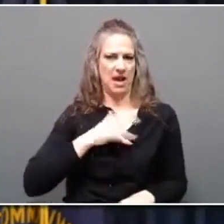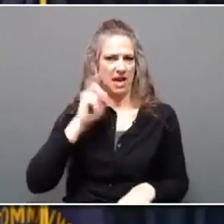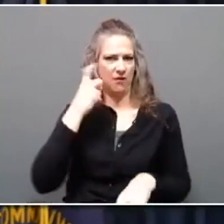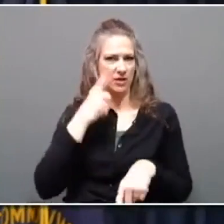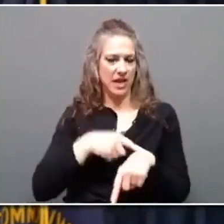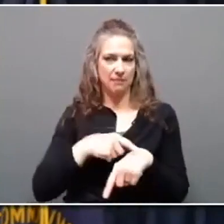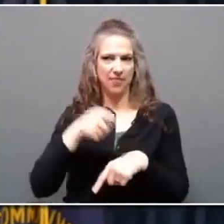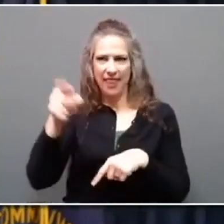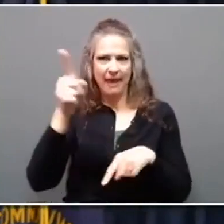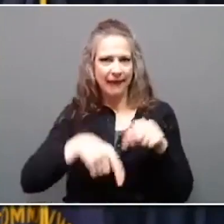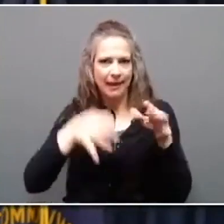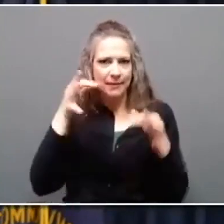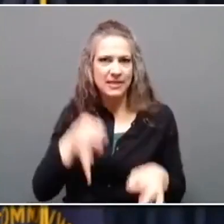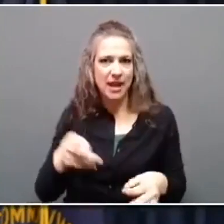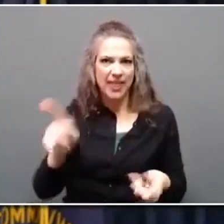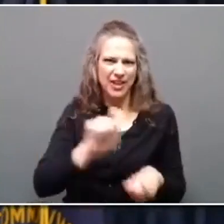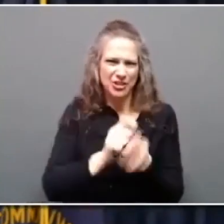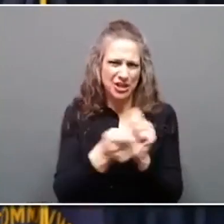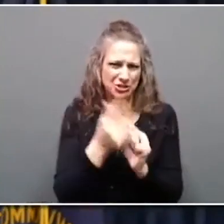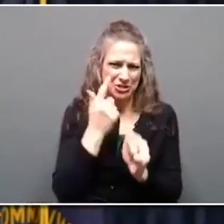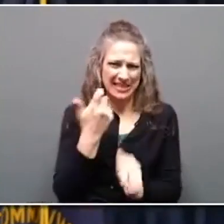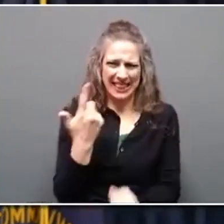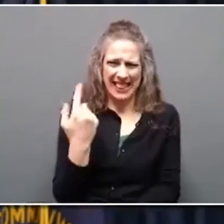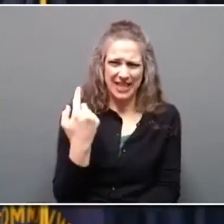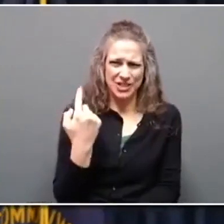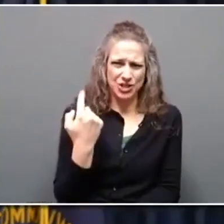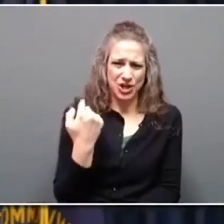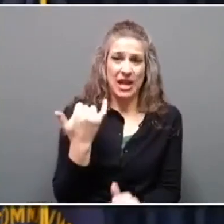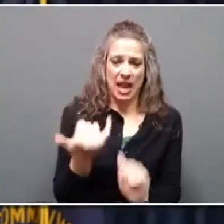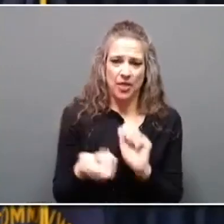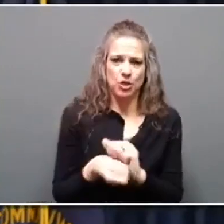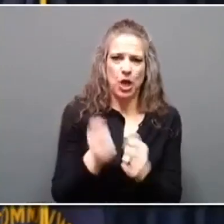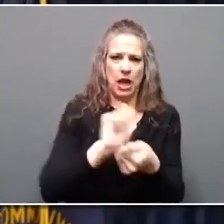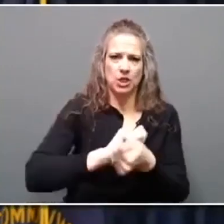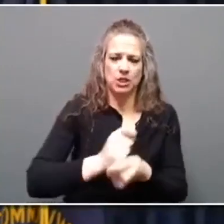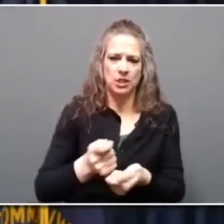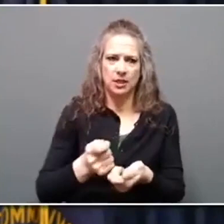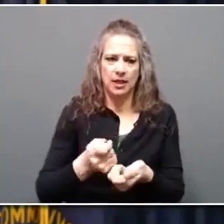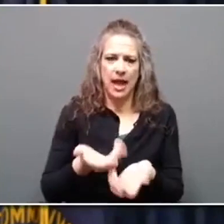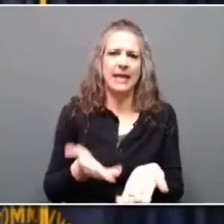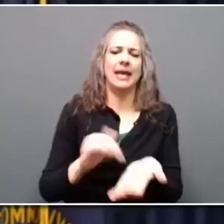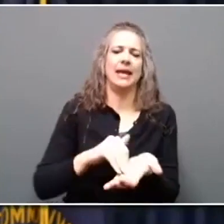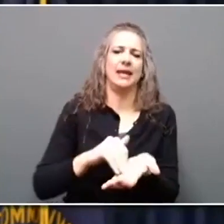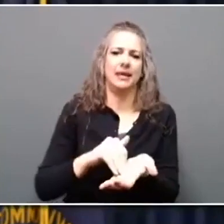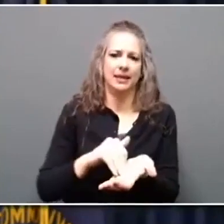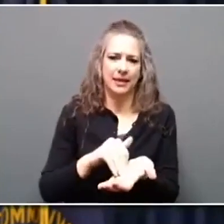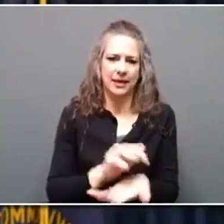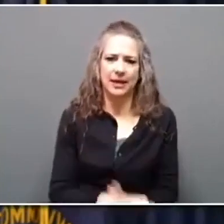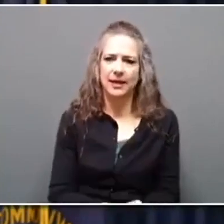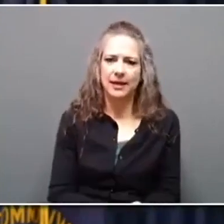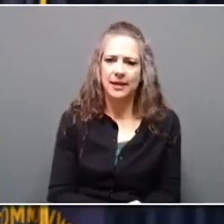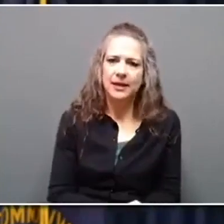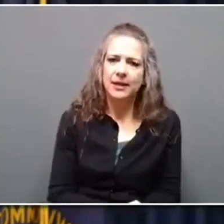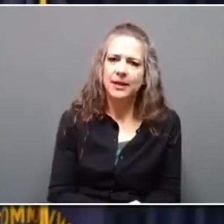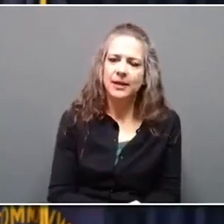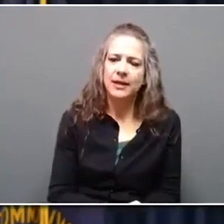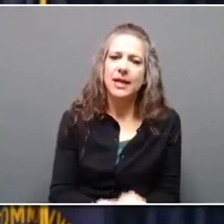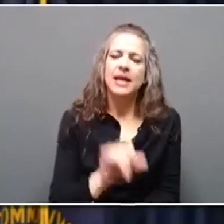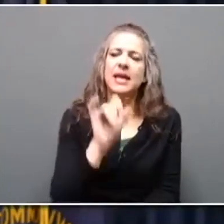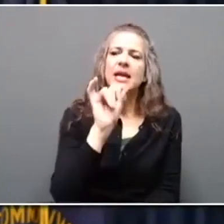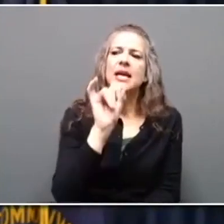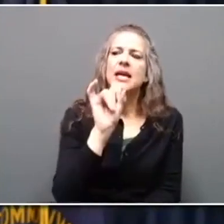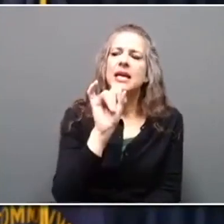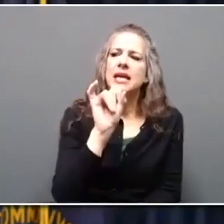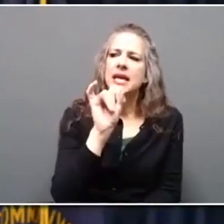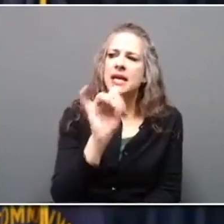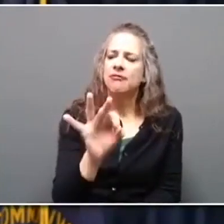their mind because they changed it just a year ago and are trying to change it yet again. If we are just dominated